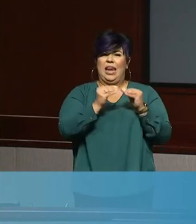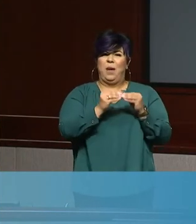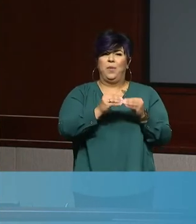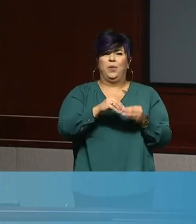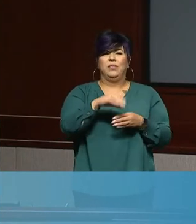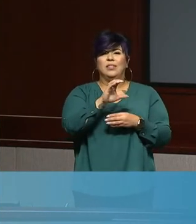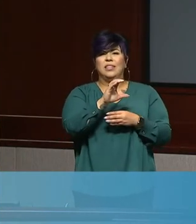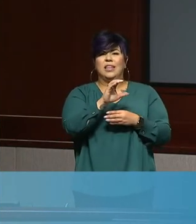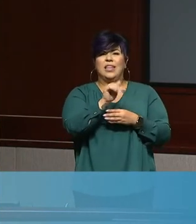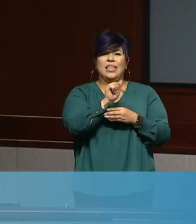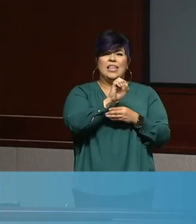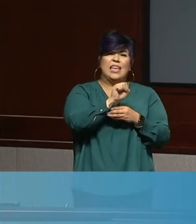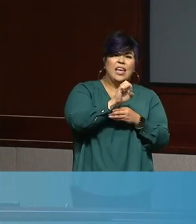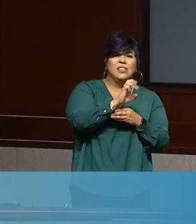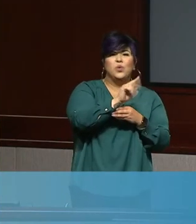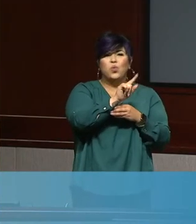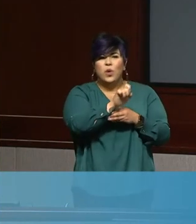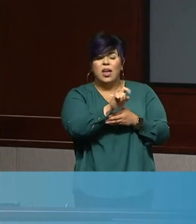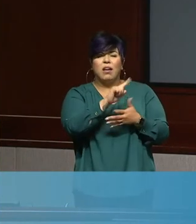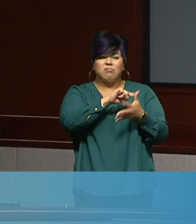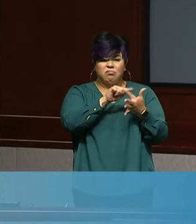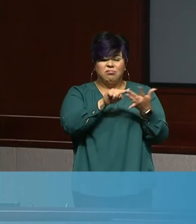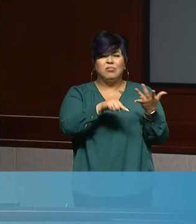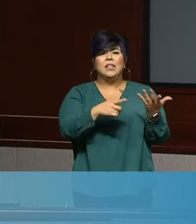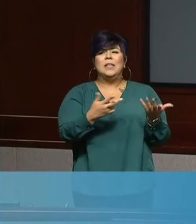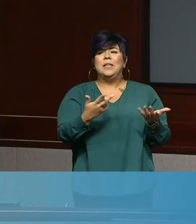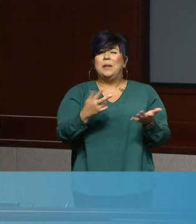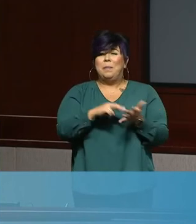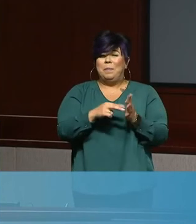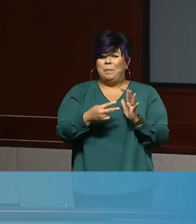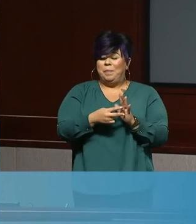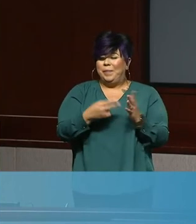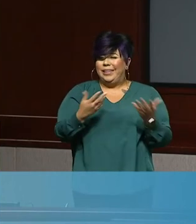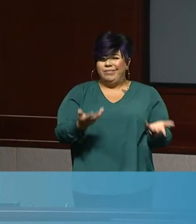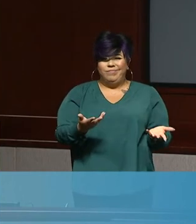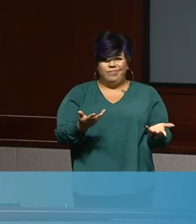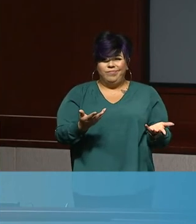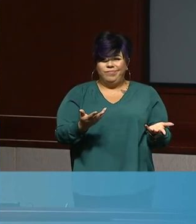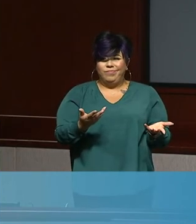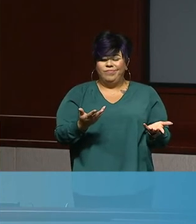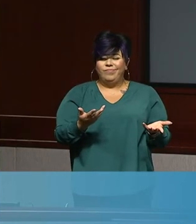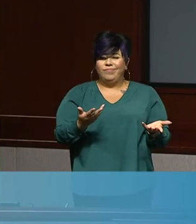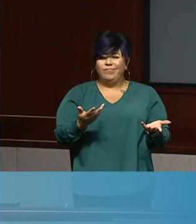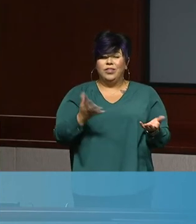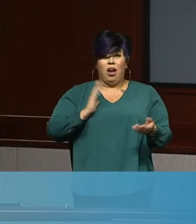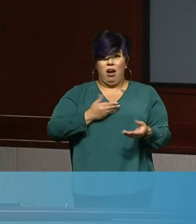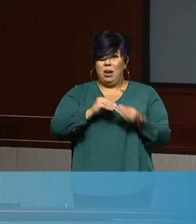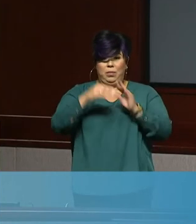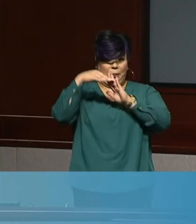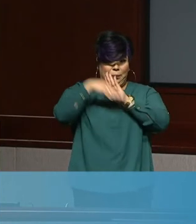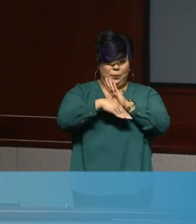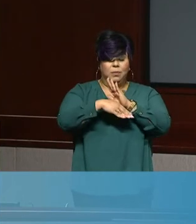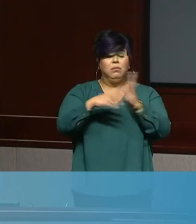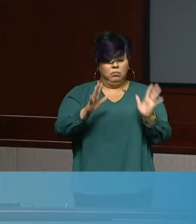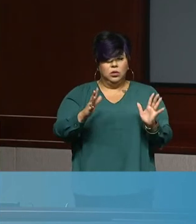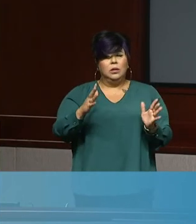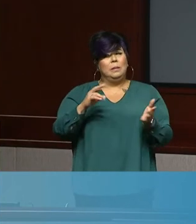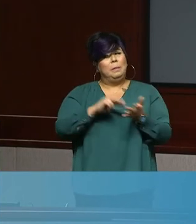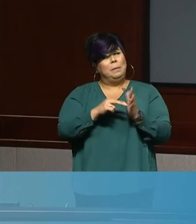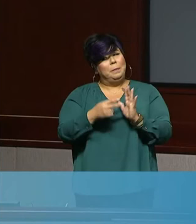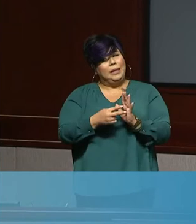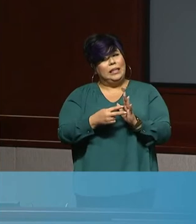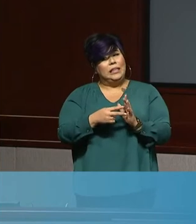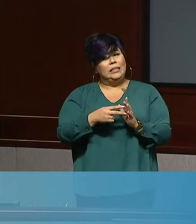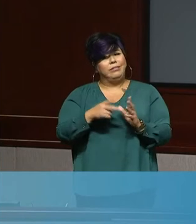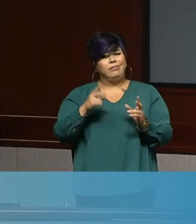of late June, early August. Is it safe for us to say that the first peak is over? Are we beyond that? Or are we, are we really not